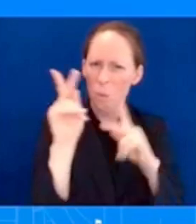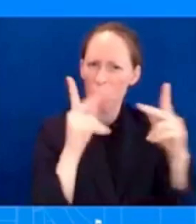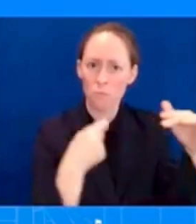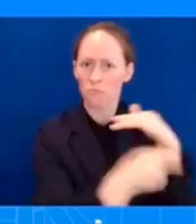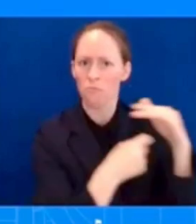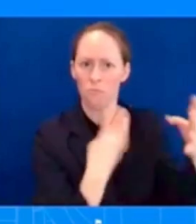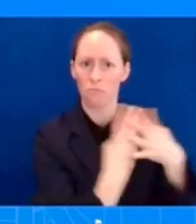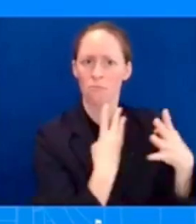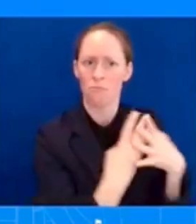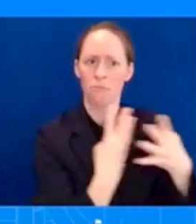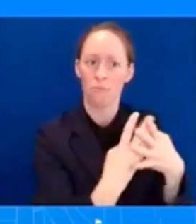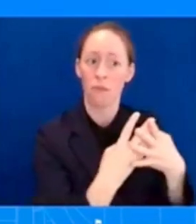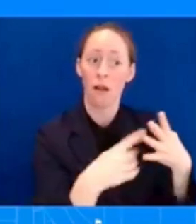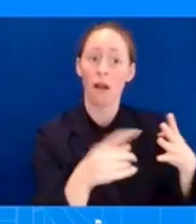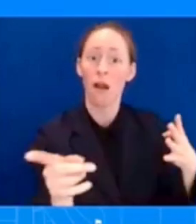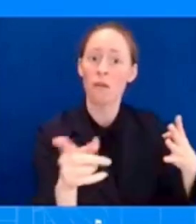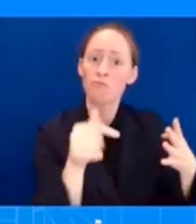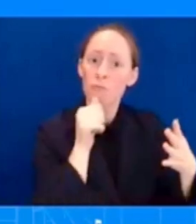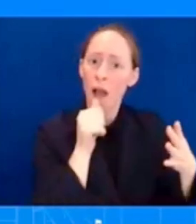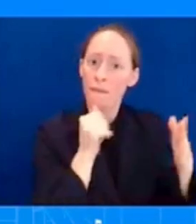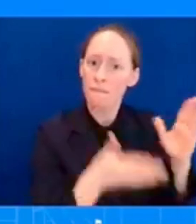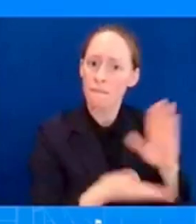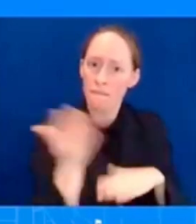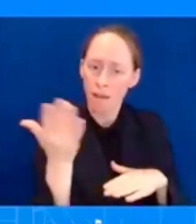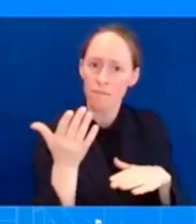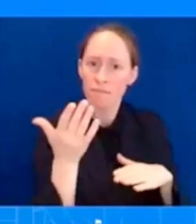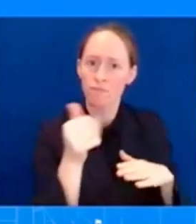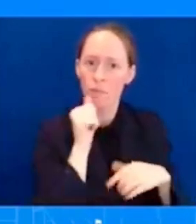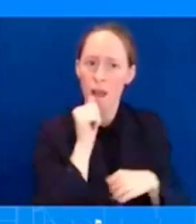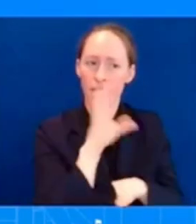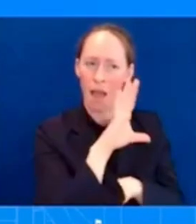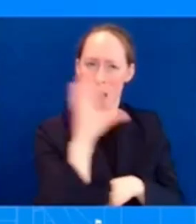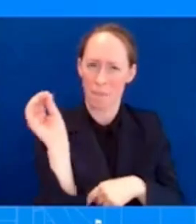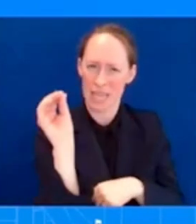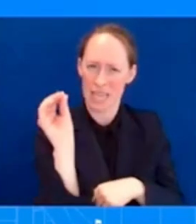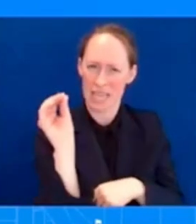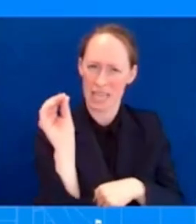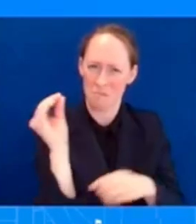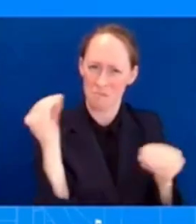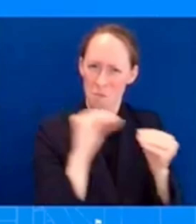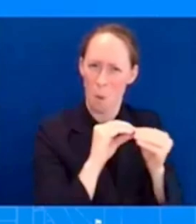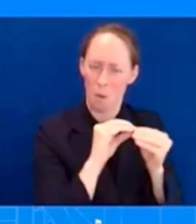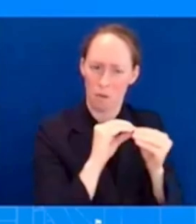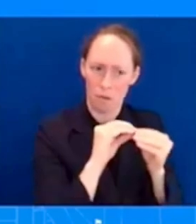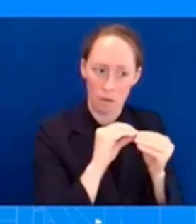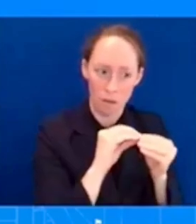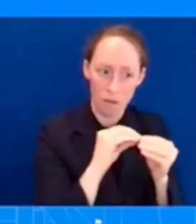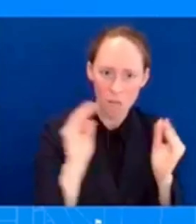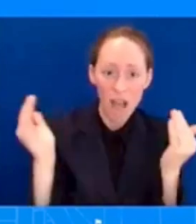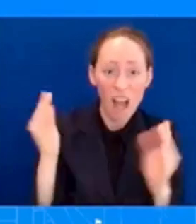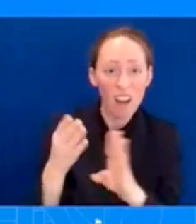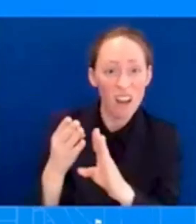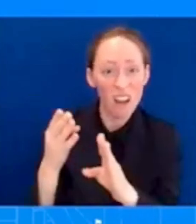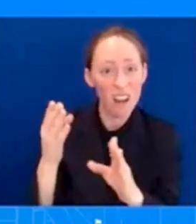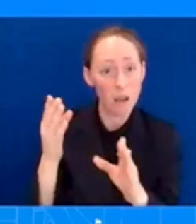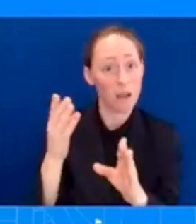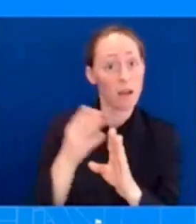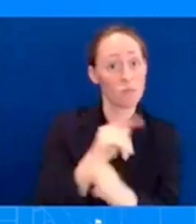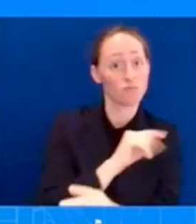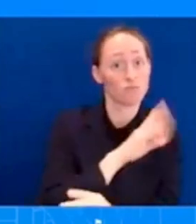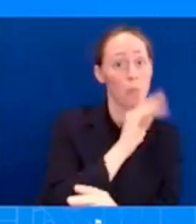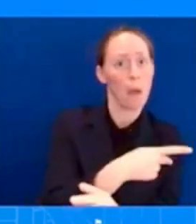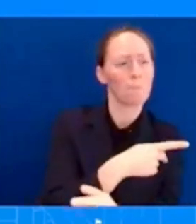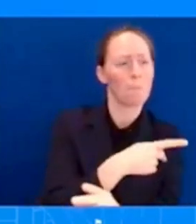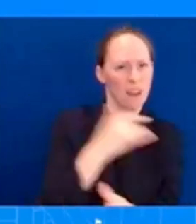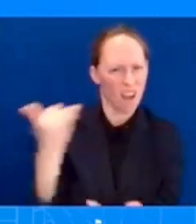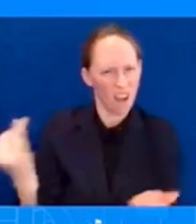I just want to understand how that is possible kind of with the commitment that you all have expressed to moving away from the detention facilities. Well, look, let me first